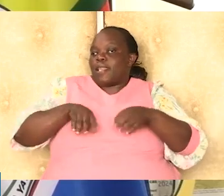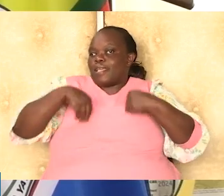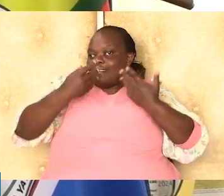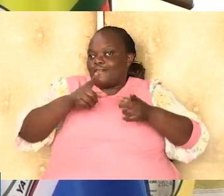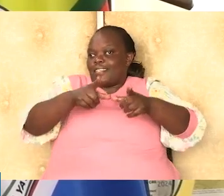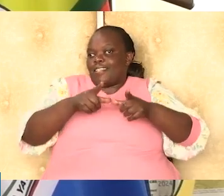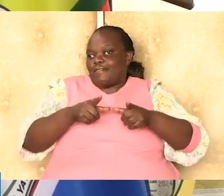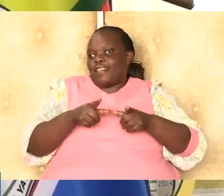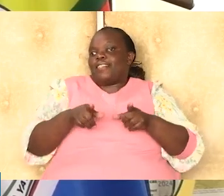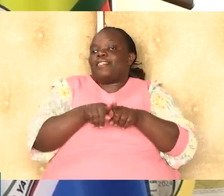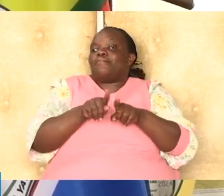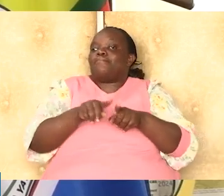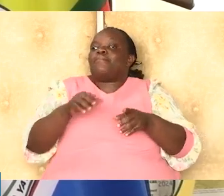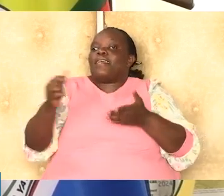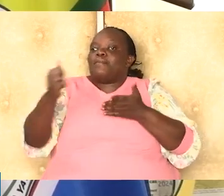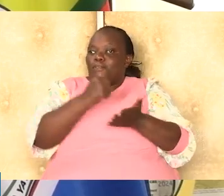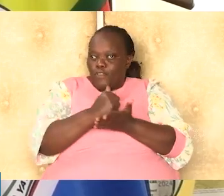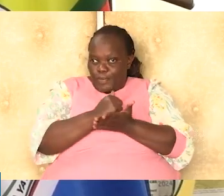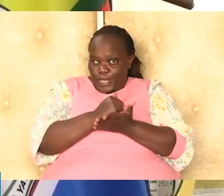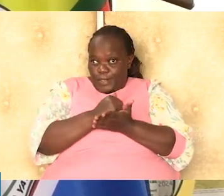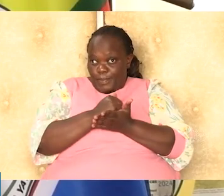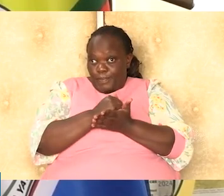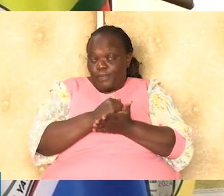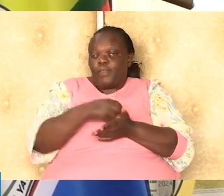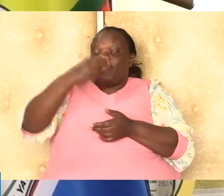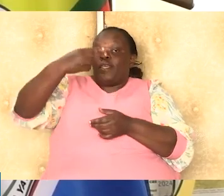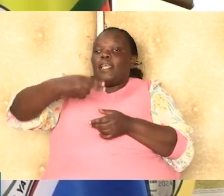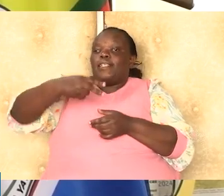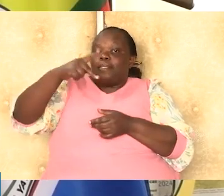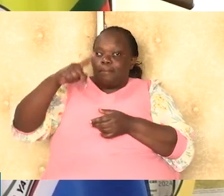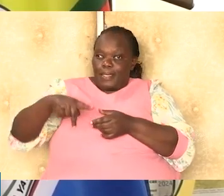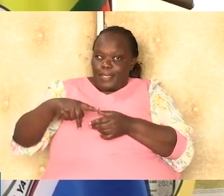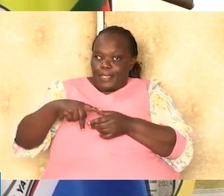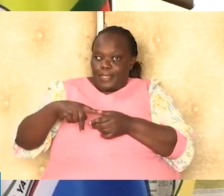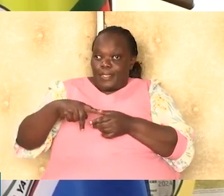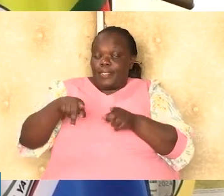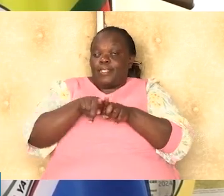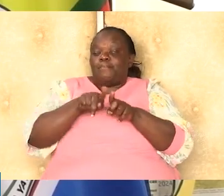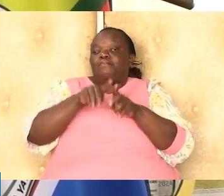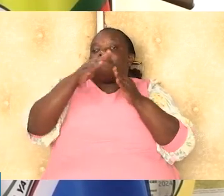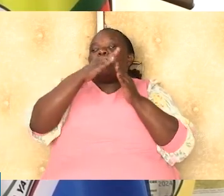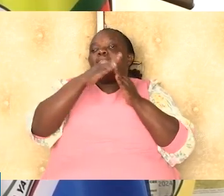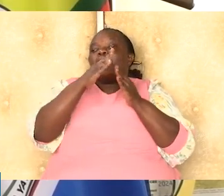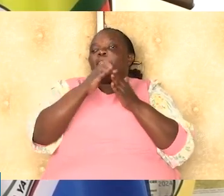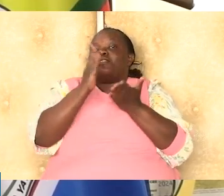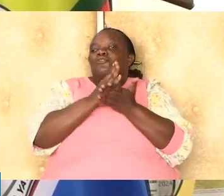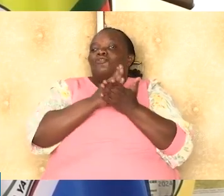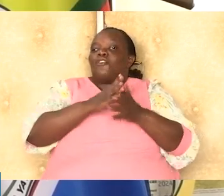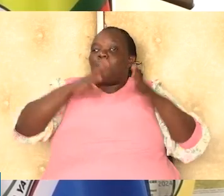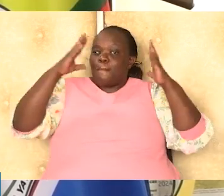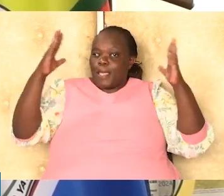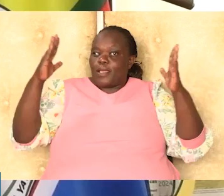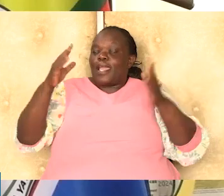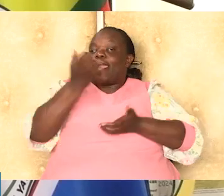with certification and steady employment. The AHP, you know, PILA, is indeed a beacon